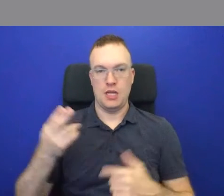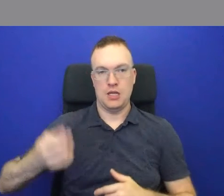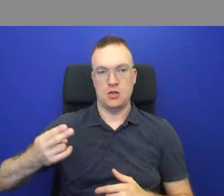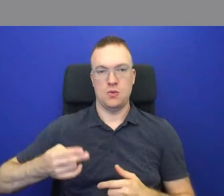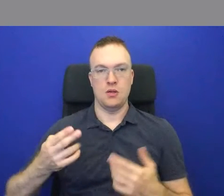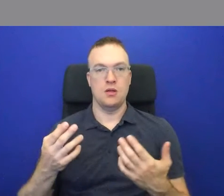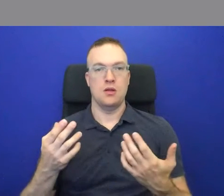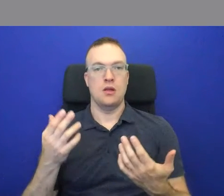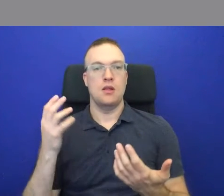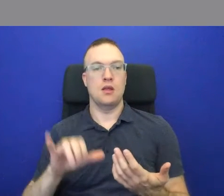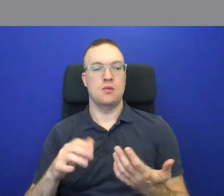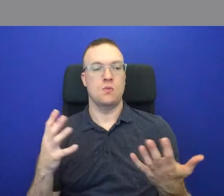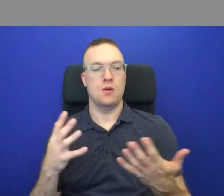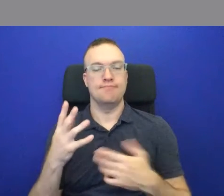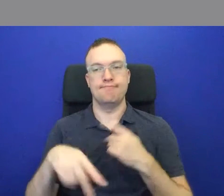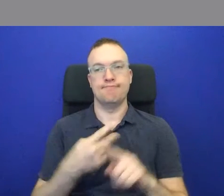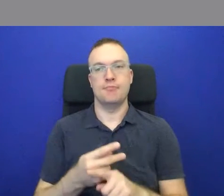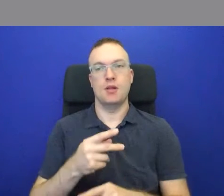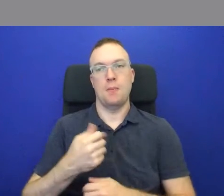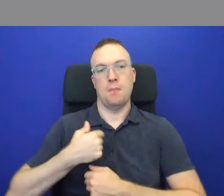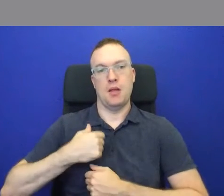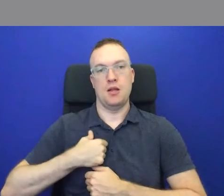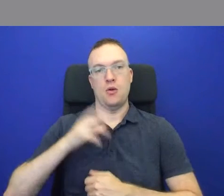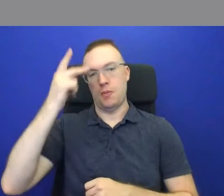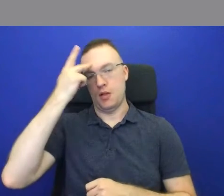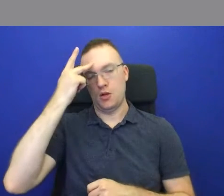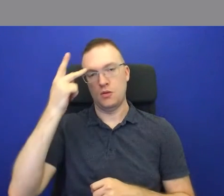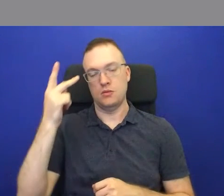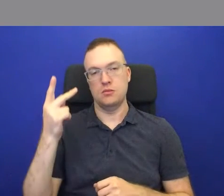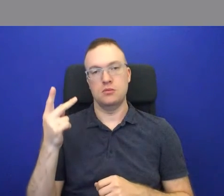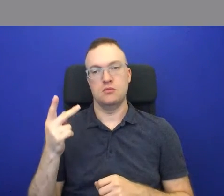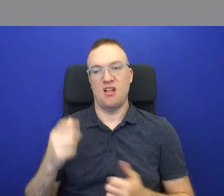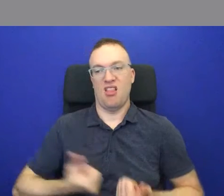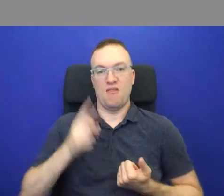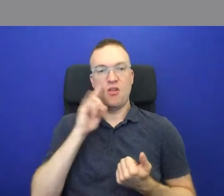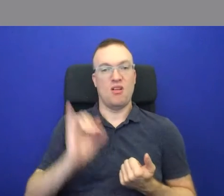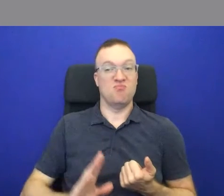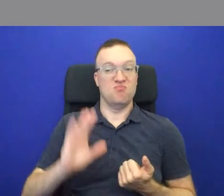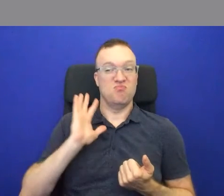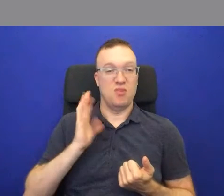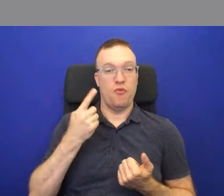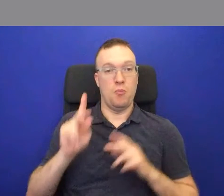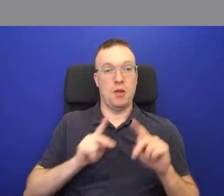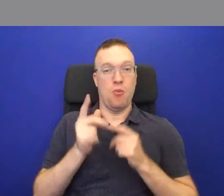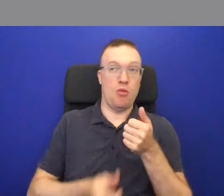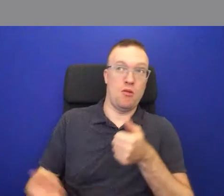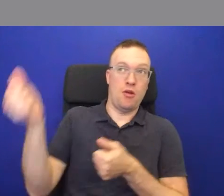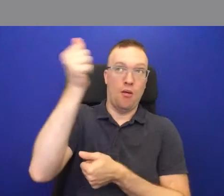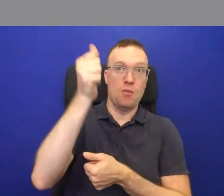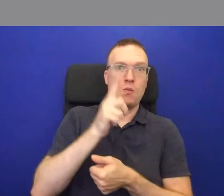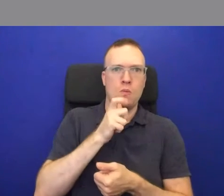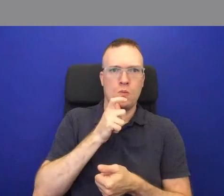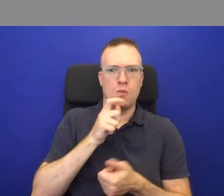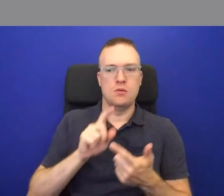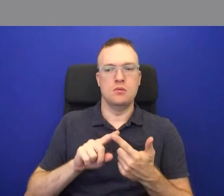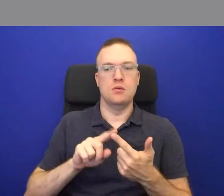is a kind of military-political. What was life like for those of the top? Important